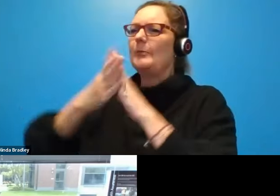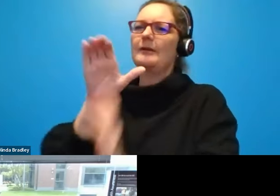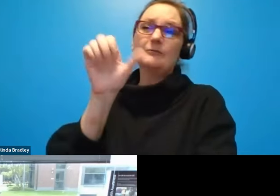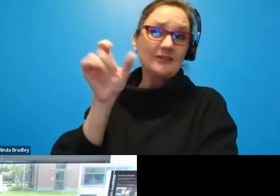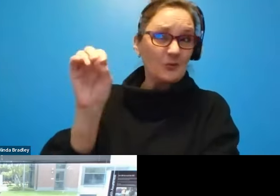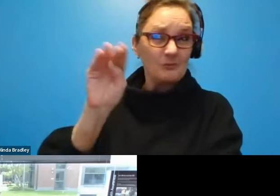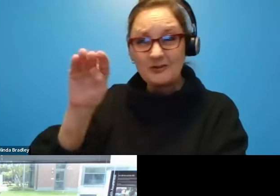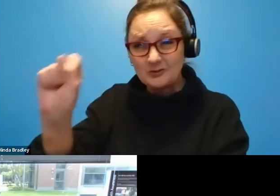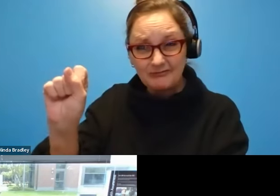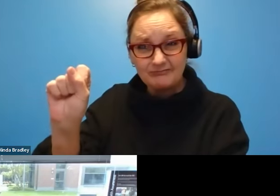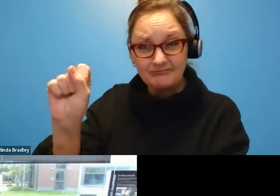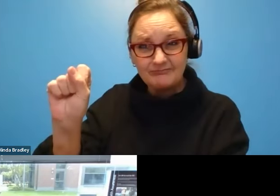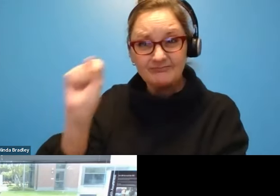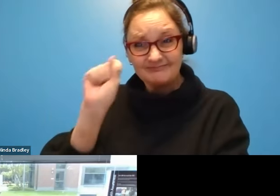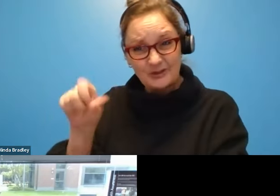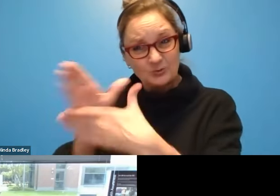Microsoft?